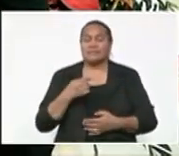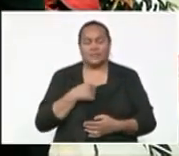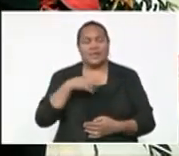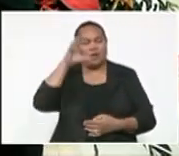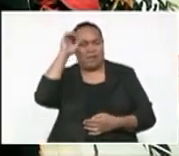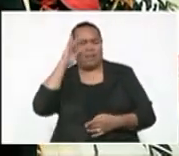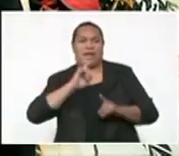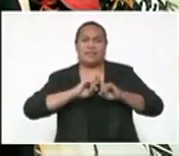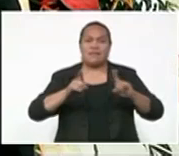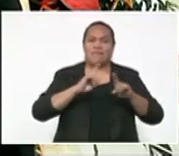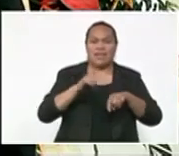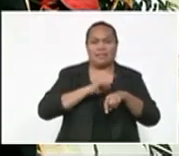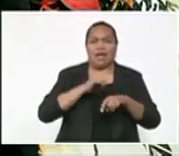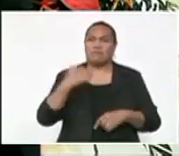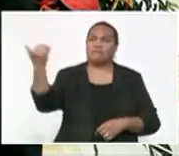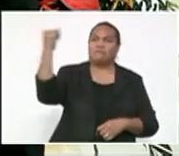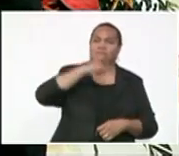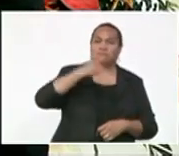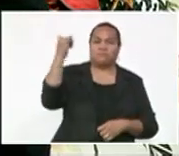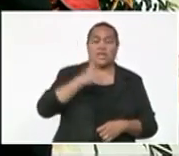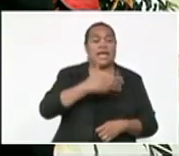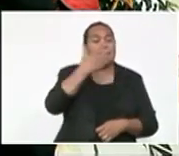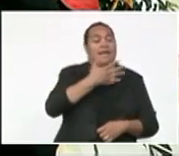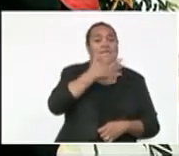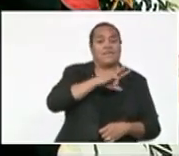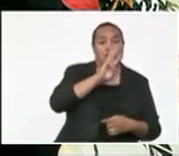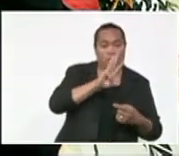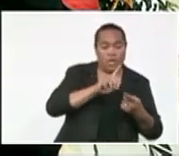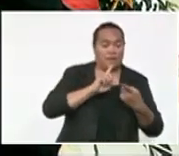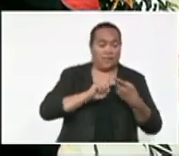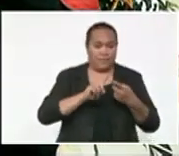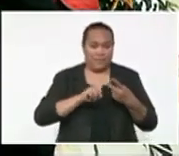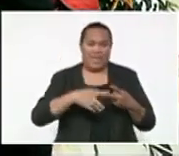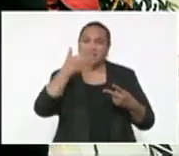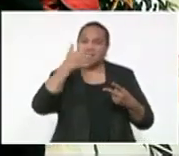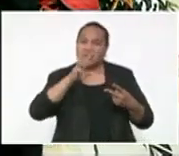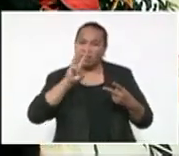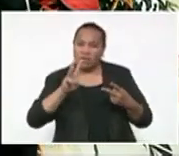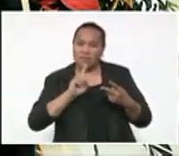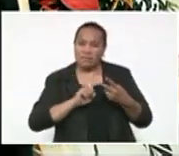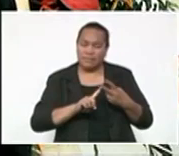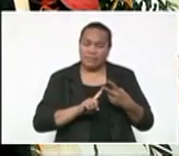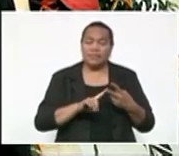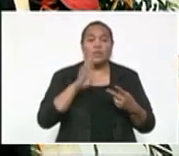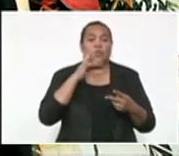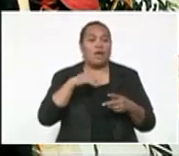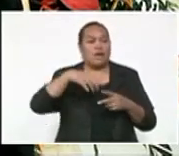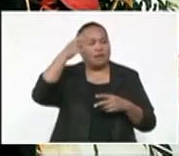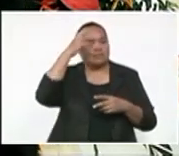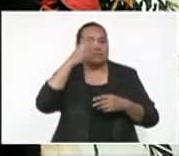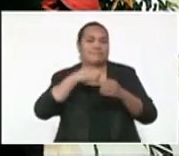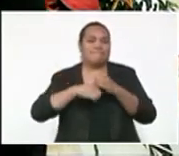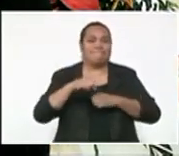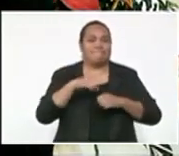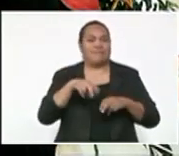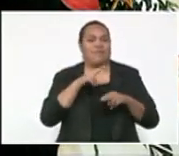different times Her Majesty travelled to Fiji in 1953, in 1963, when Fiji was a crown colony, and then